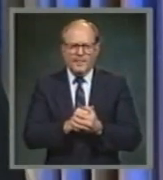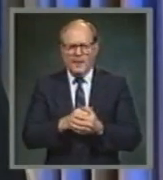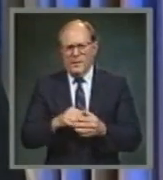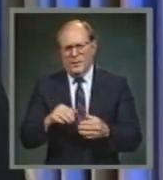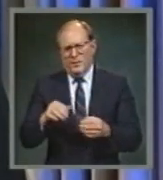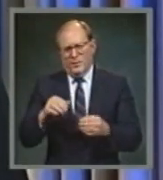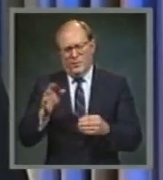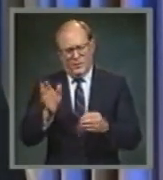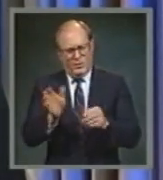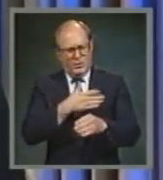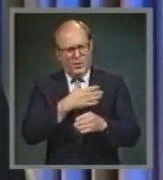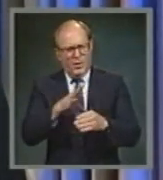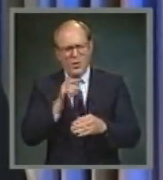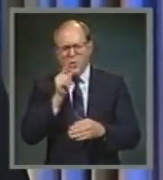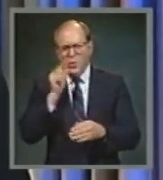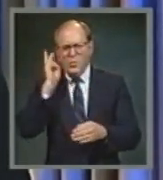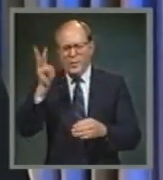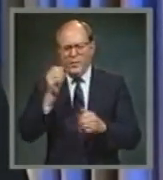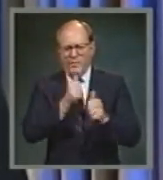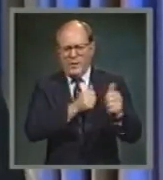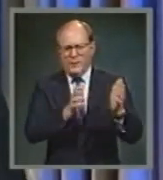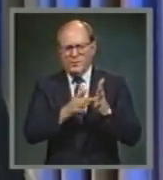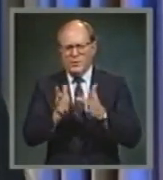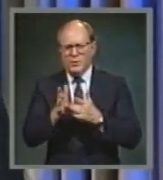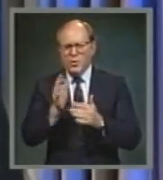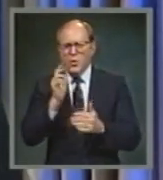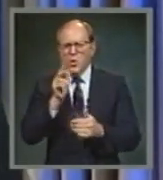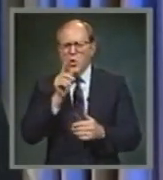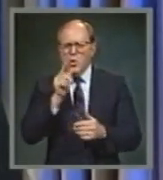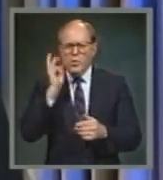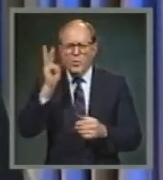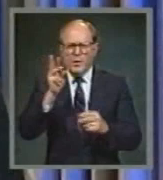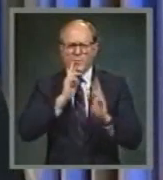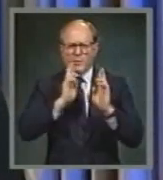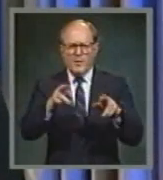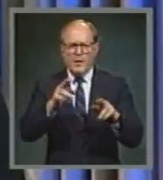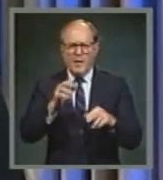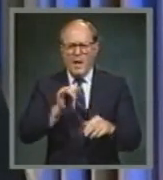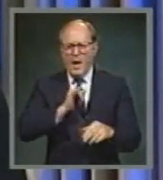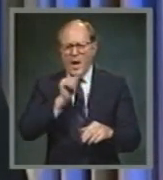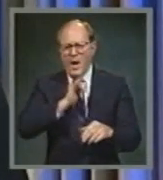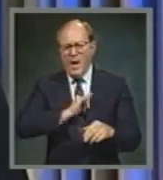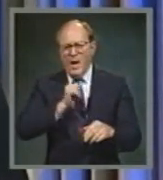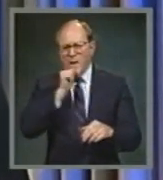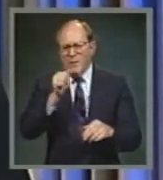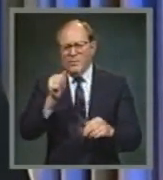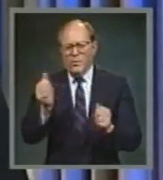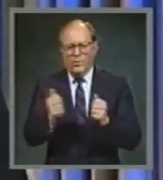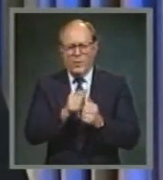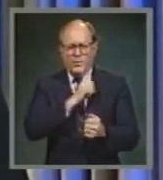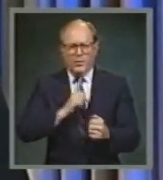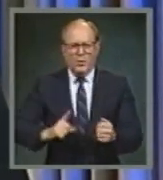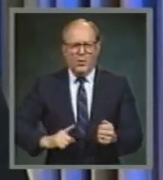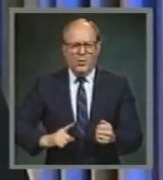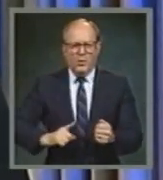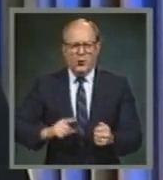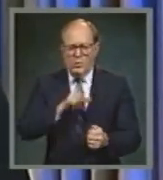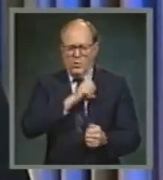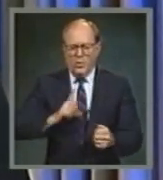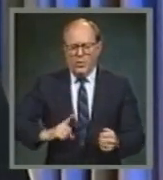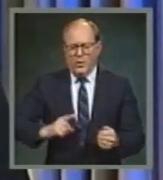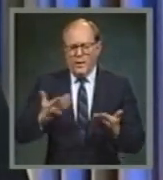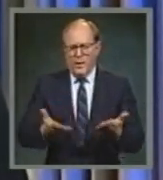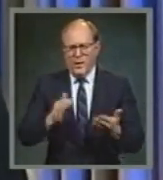Jesus? Who will make reply, I am on the Lord's side? Master, here am I. That's our faith,